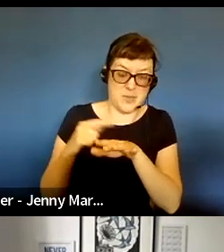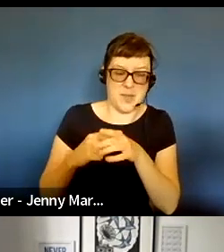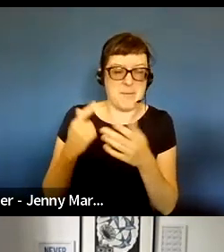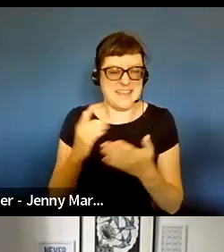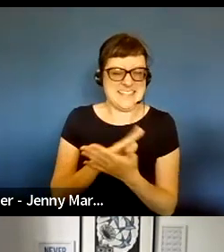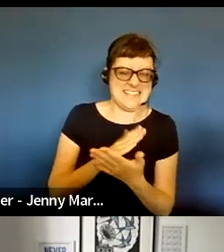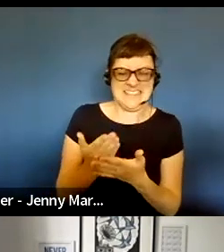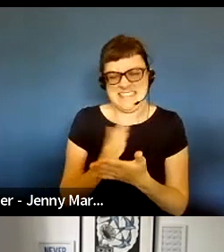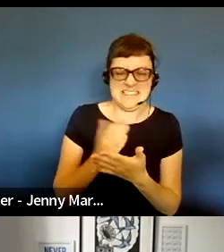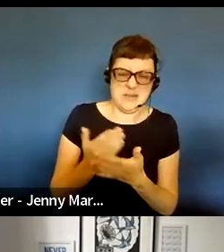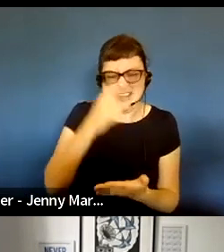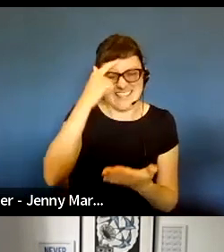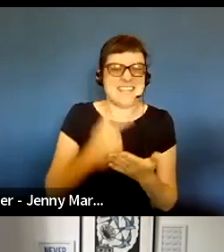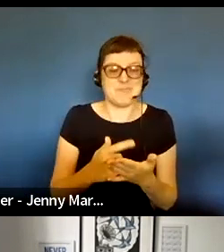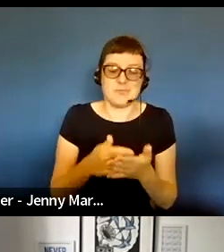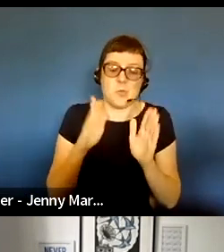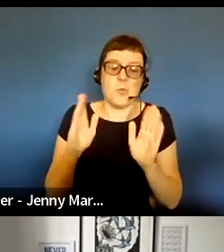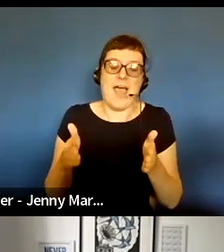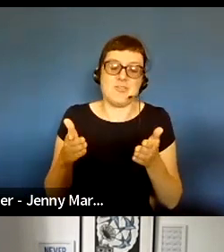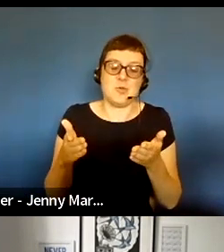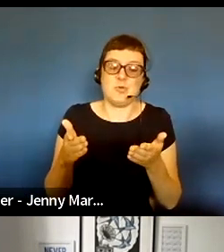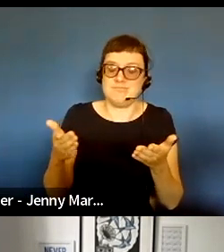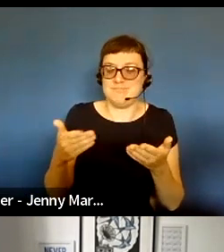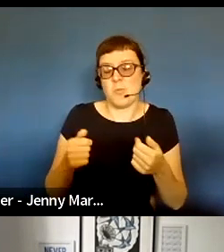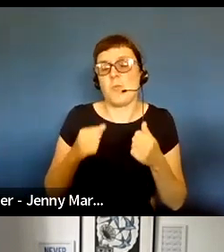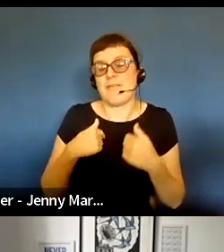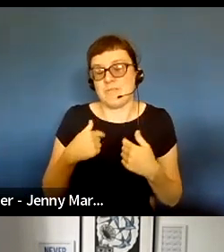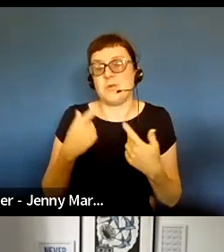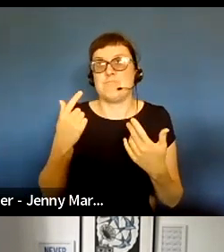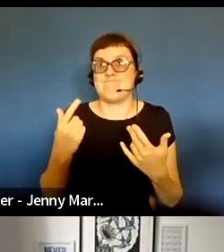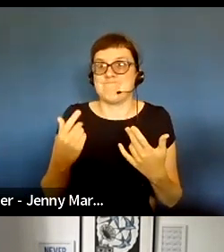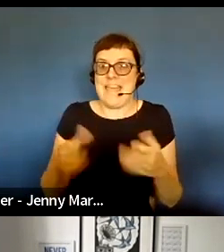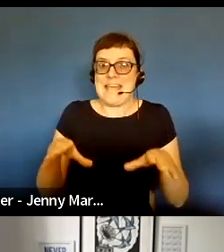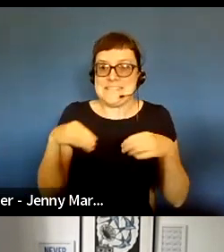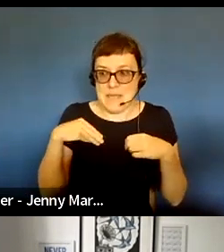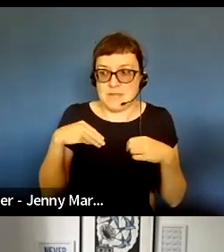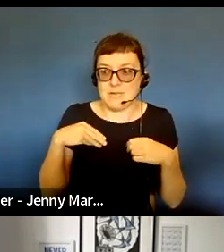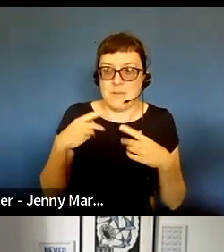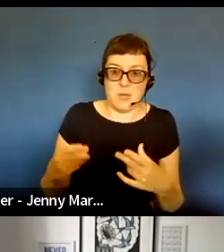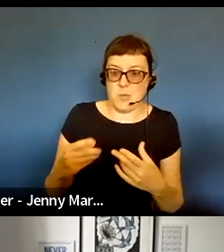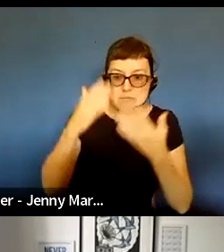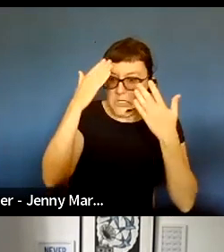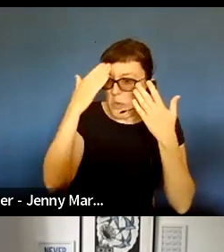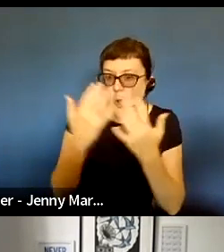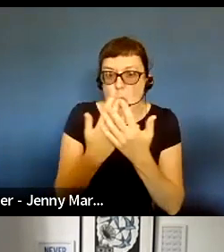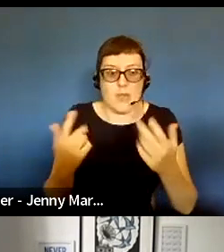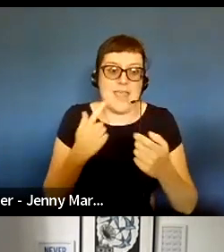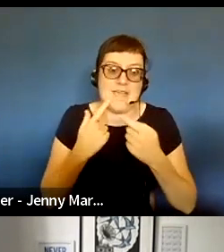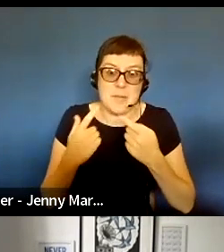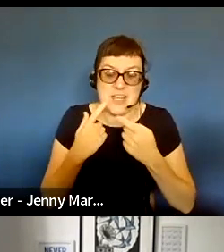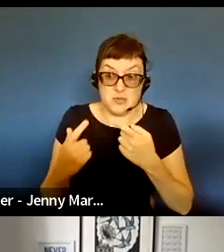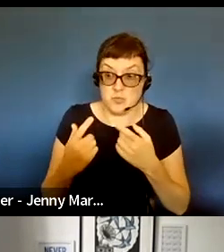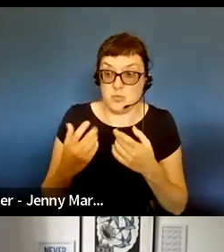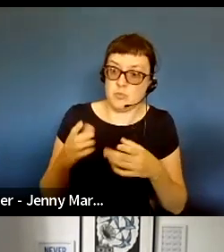fundamentally that the jump had to be. We have to be okay with a not knowing a lot of information we'd normally want to ask,